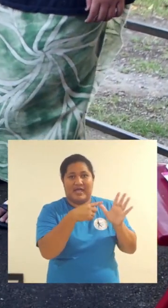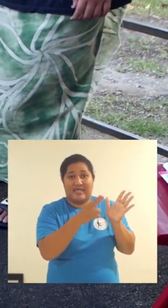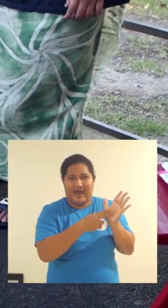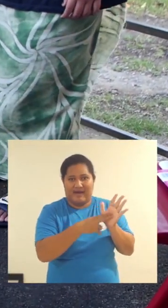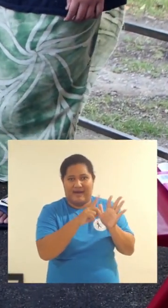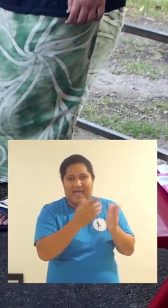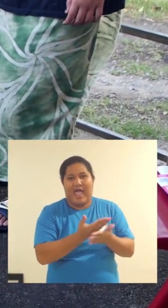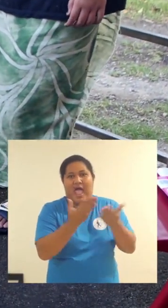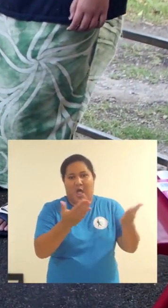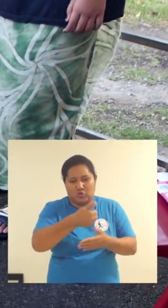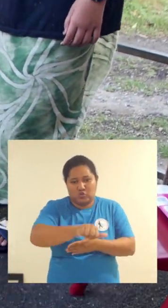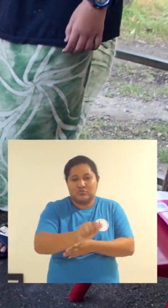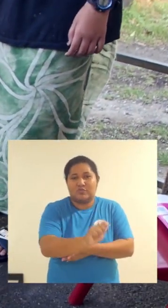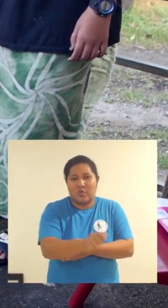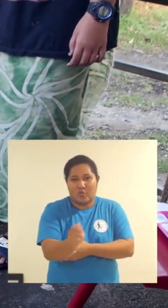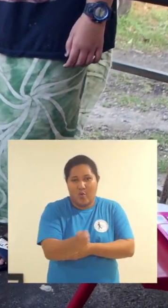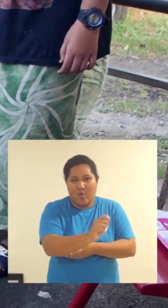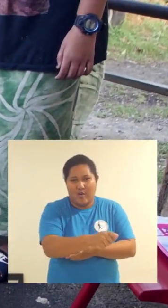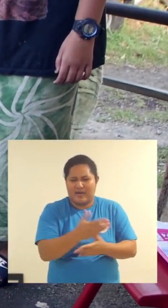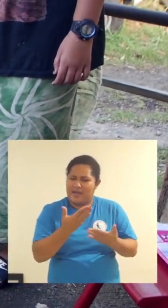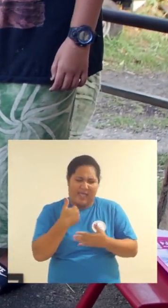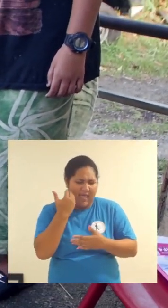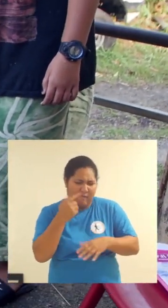me to leave he me,